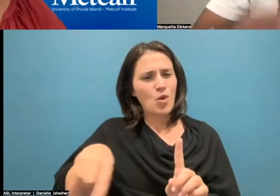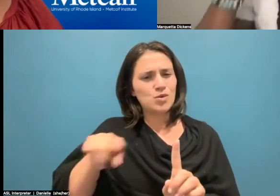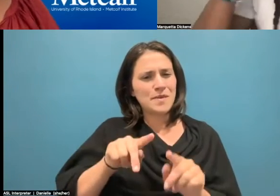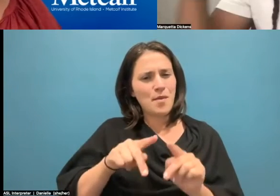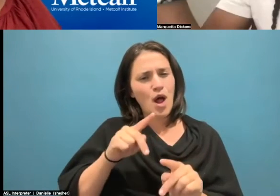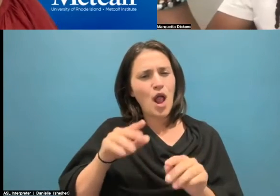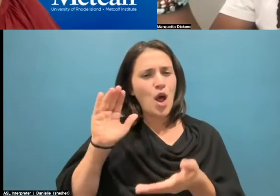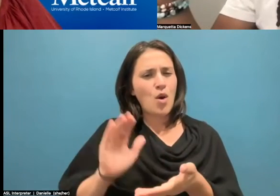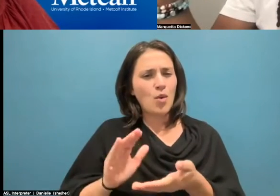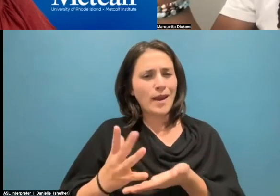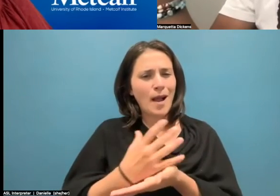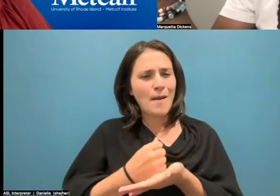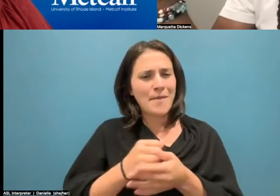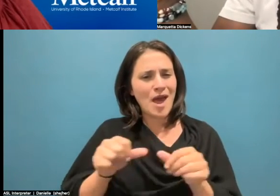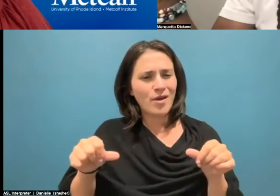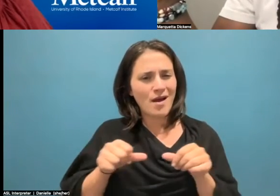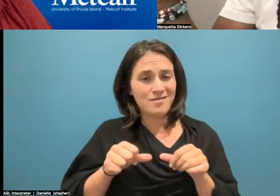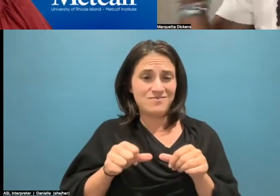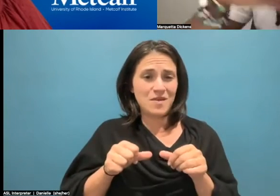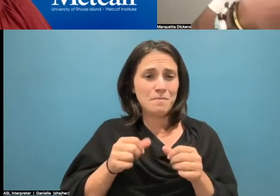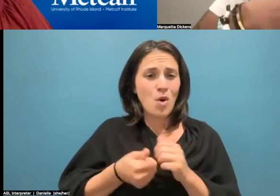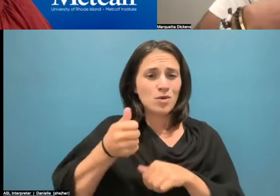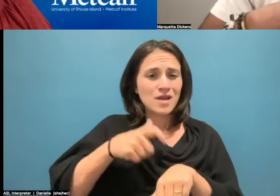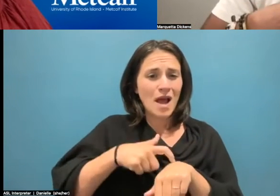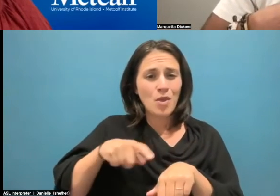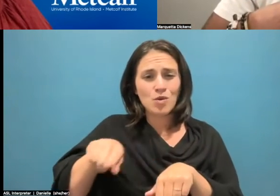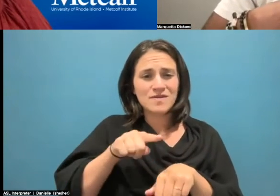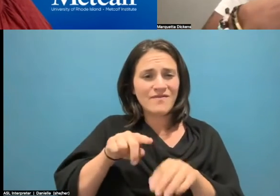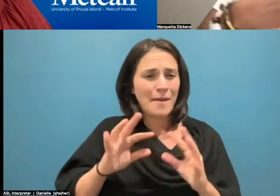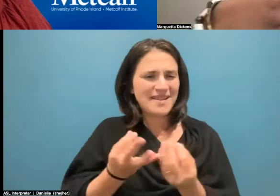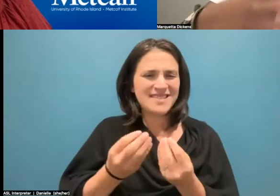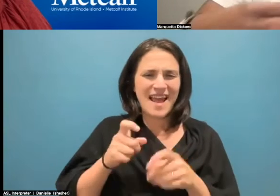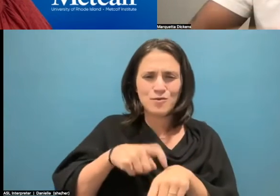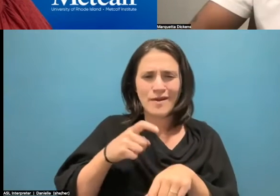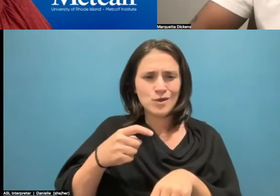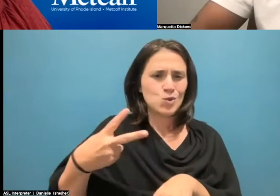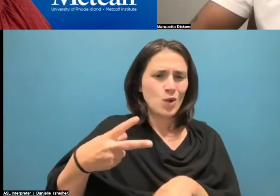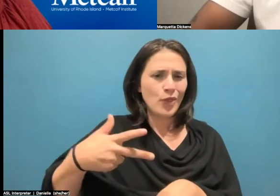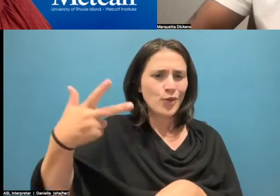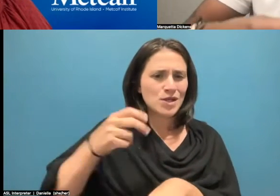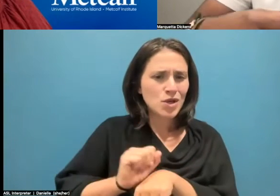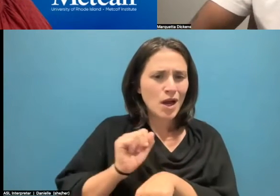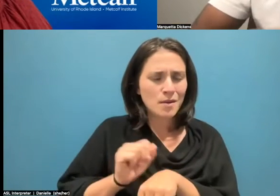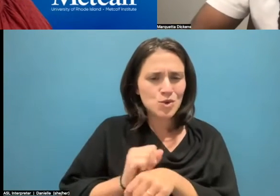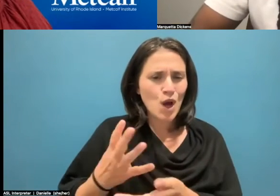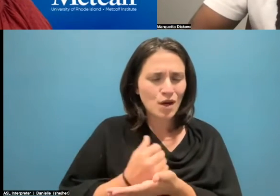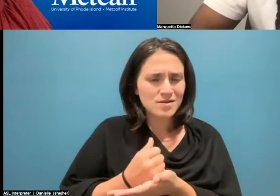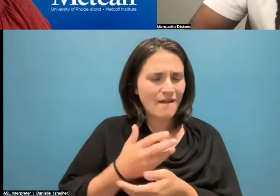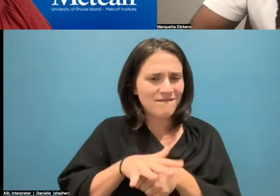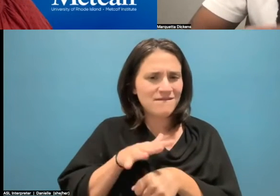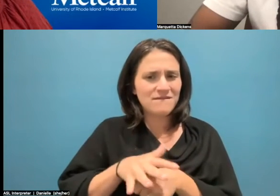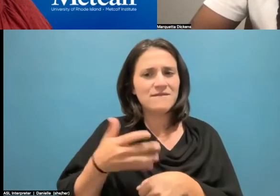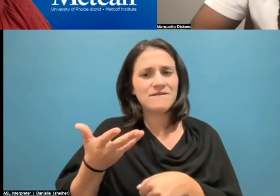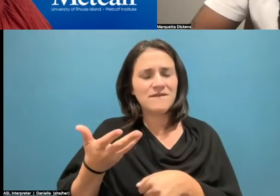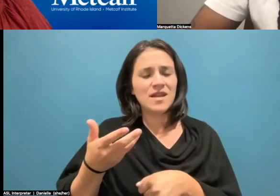And so flooding is the last thing on their mind. And our opportunity is to help them understand that climate change is